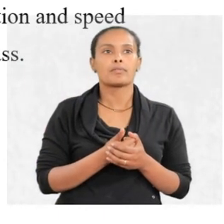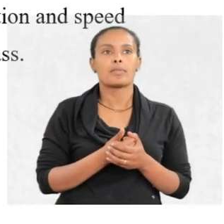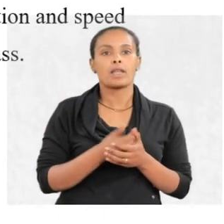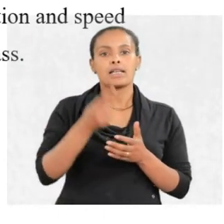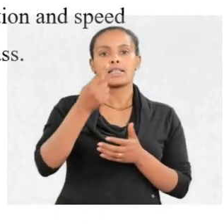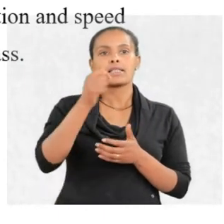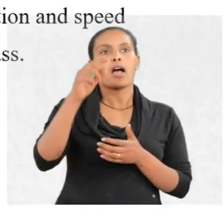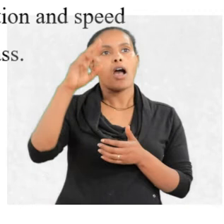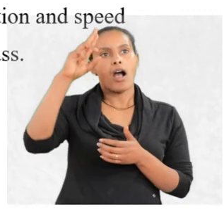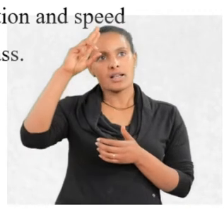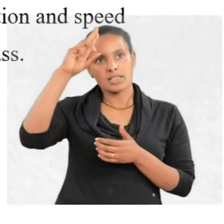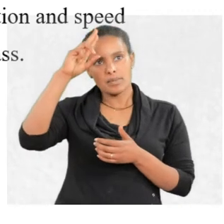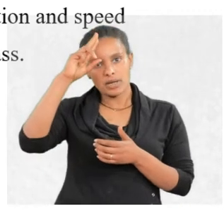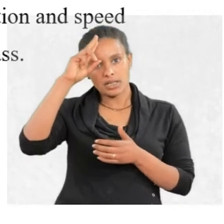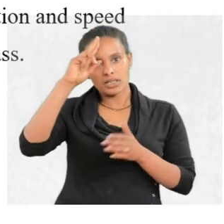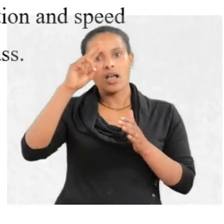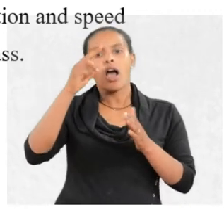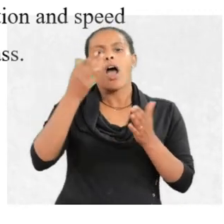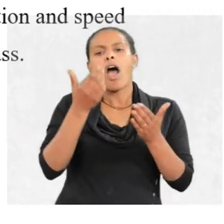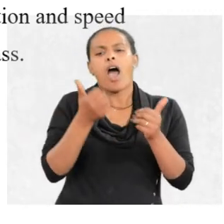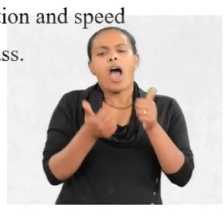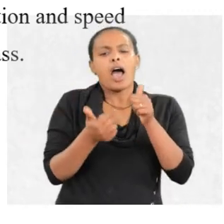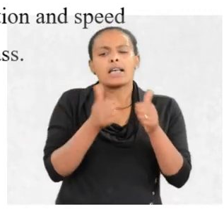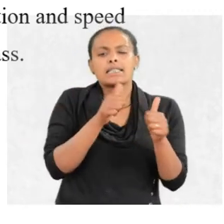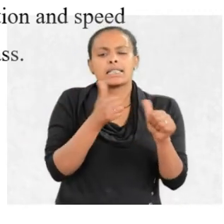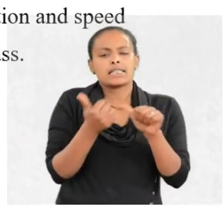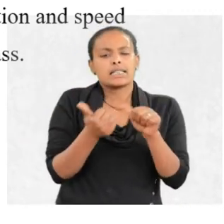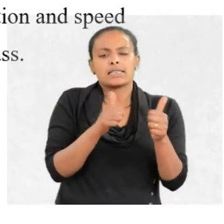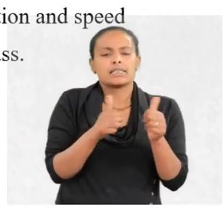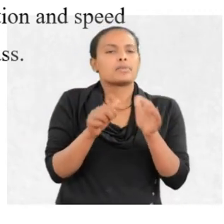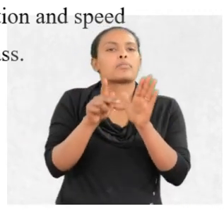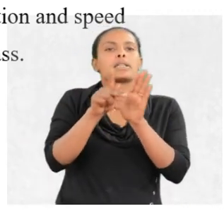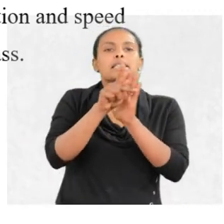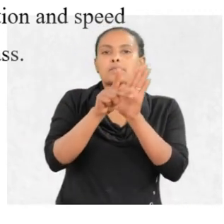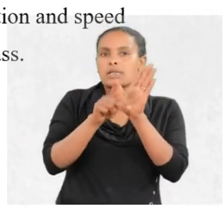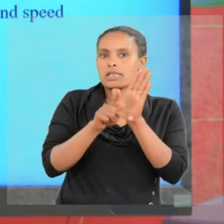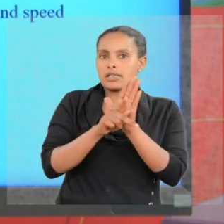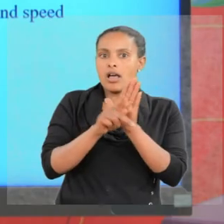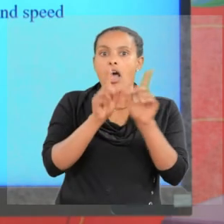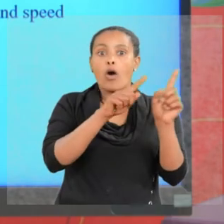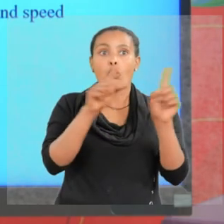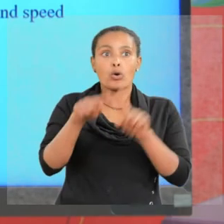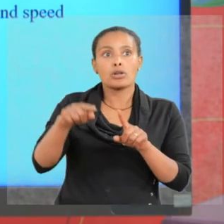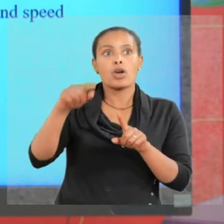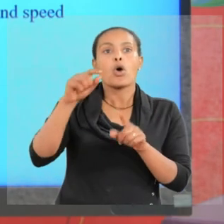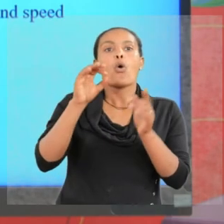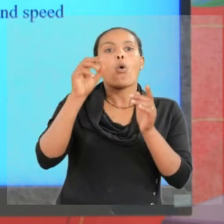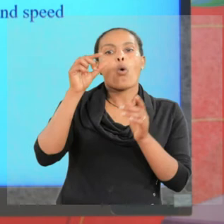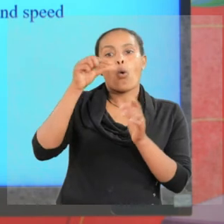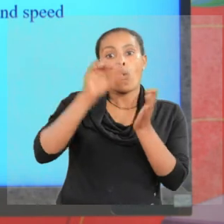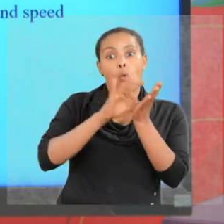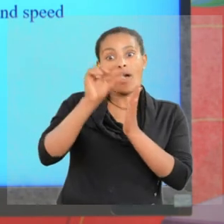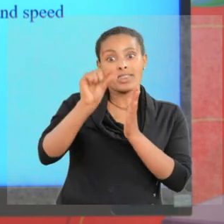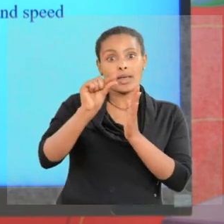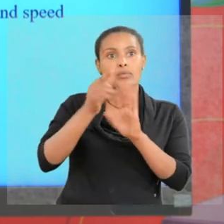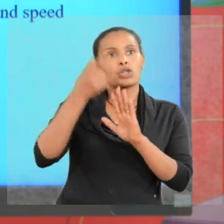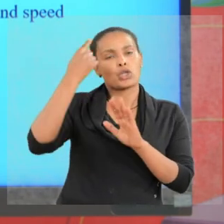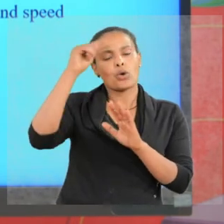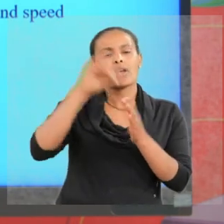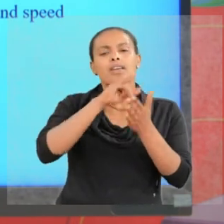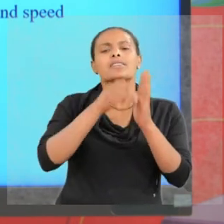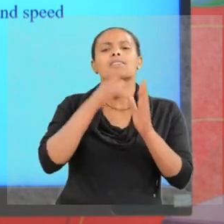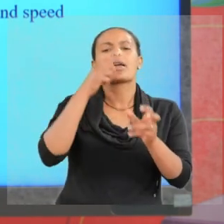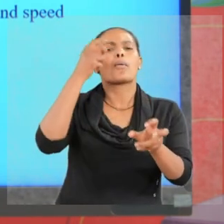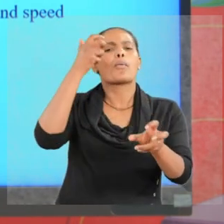The Heisenberg's uncertainty principle. According to quantum theory, it is